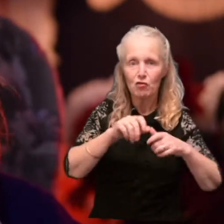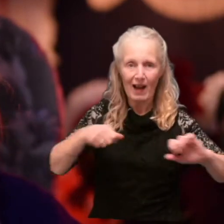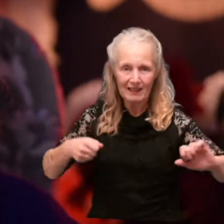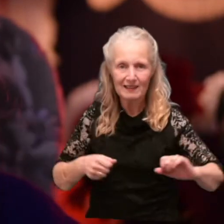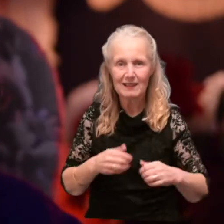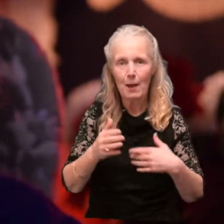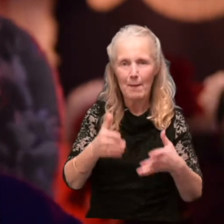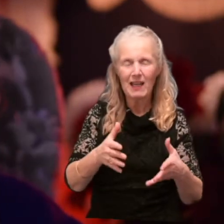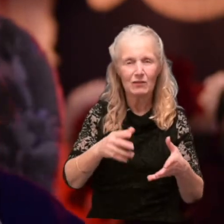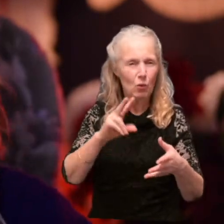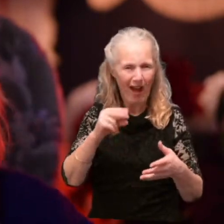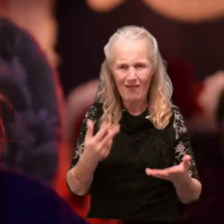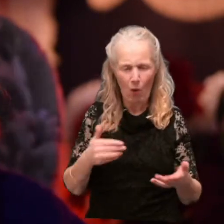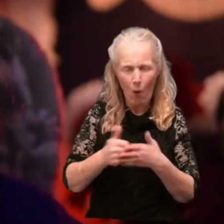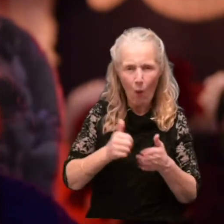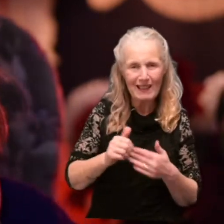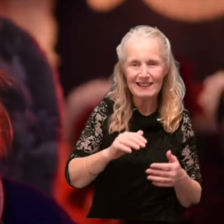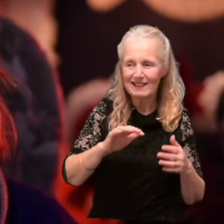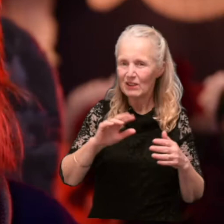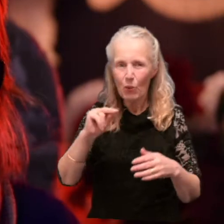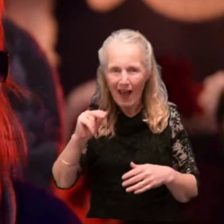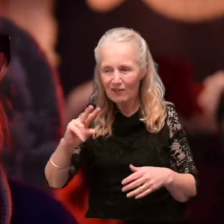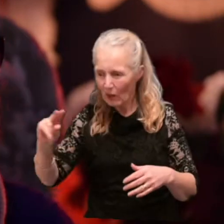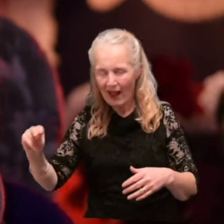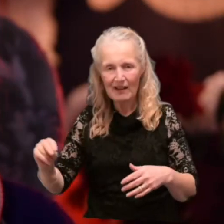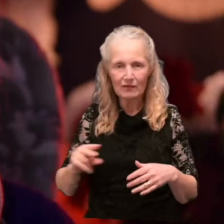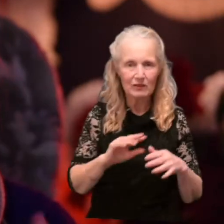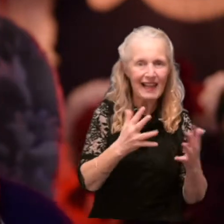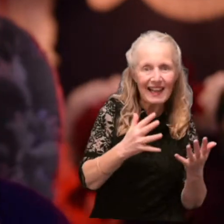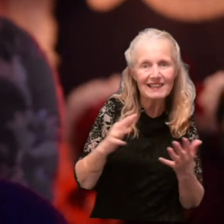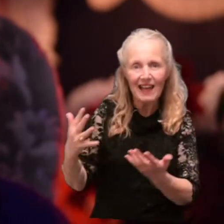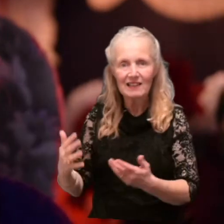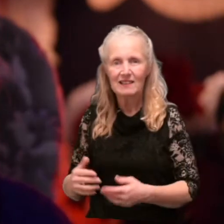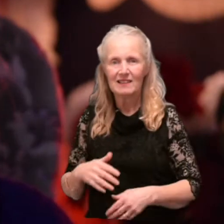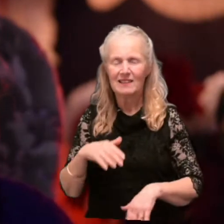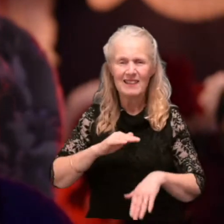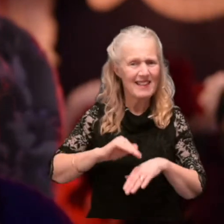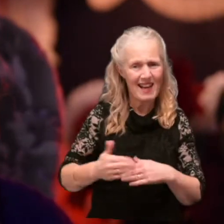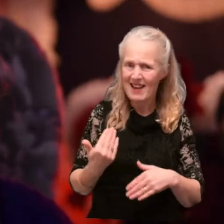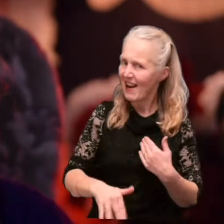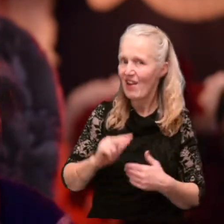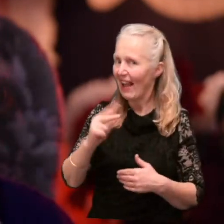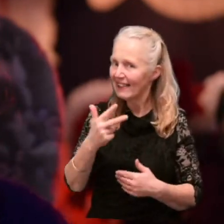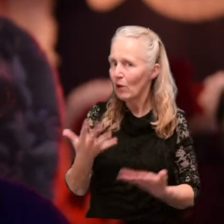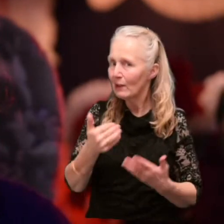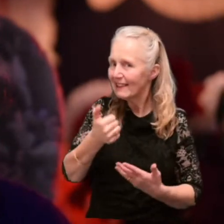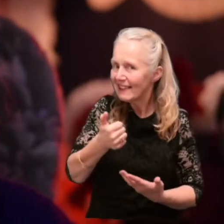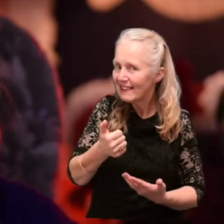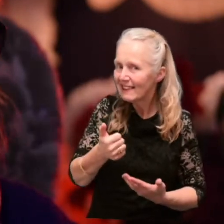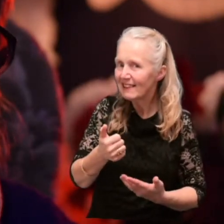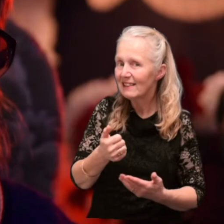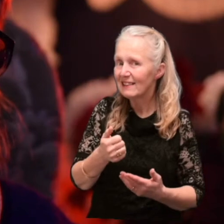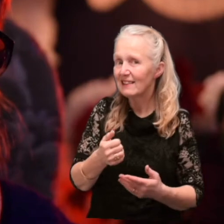in packs of twelve. Packs of ten sometimes. Never, never packs of eight. Or six. Or even four.